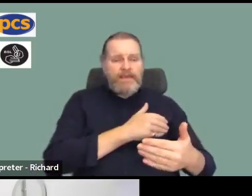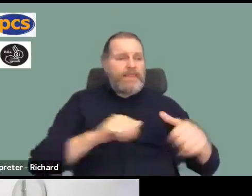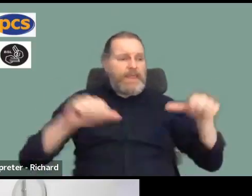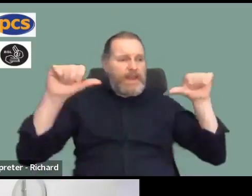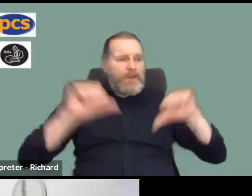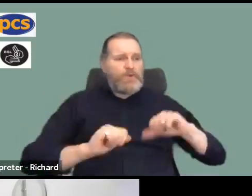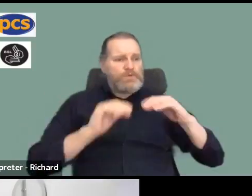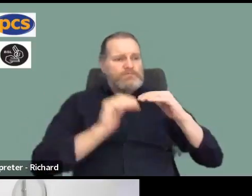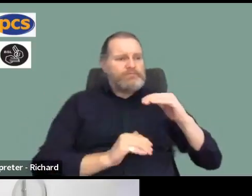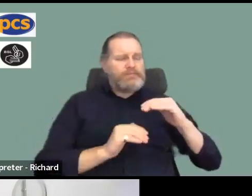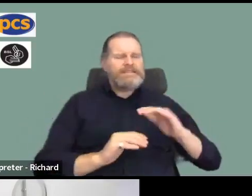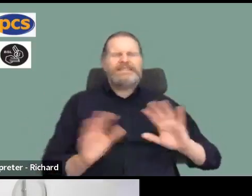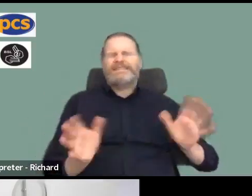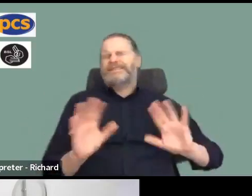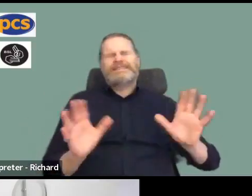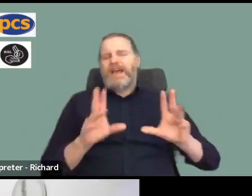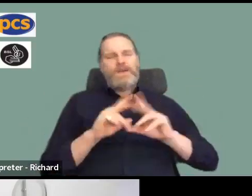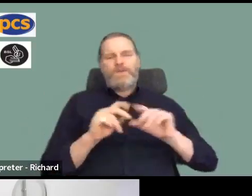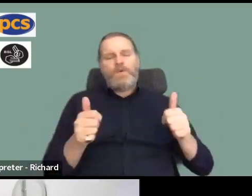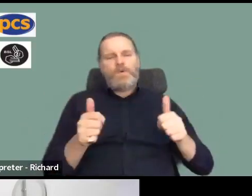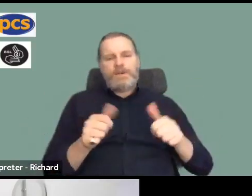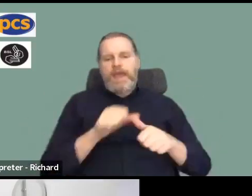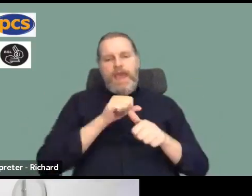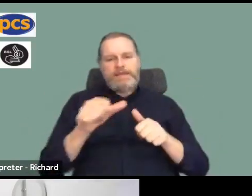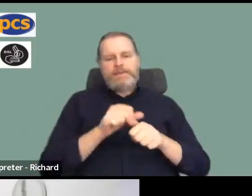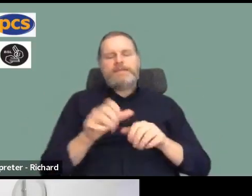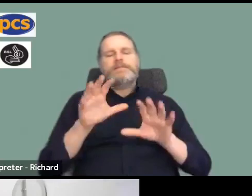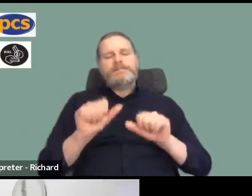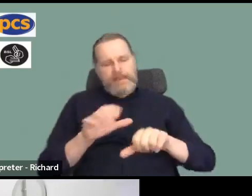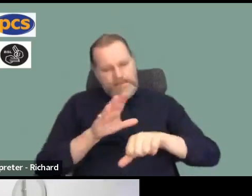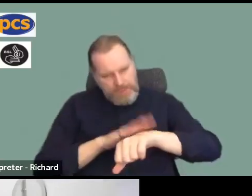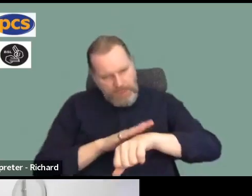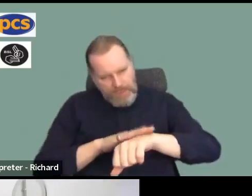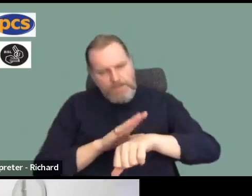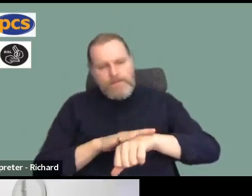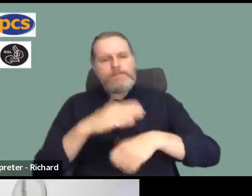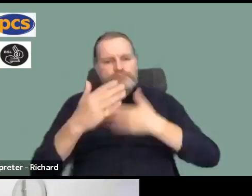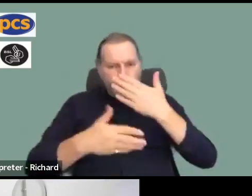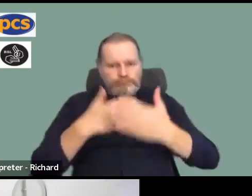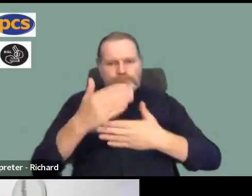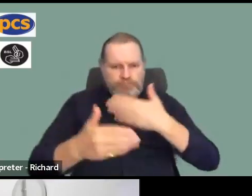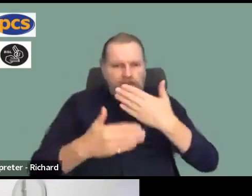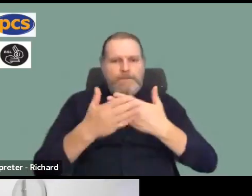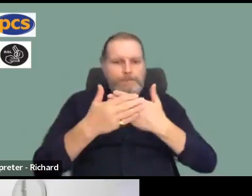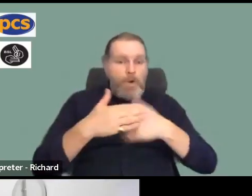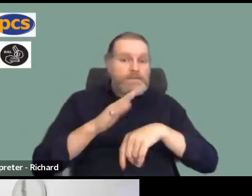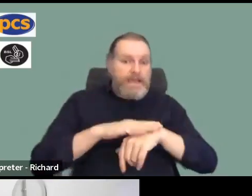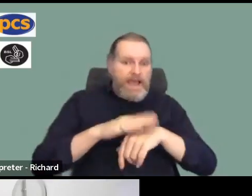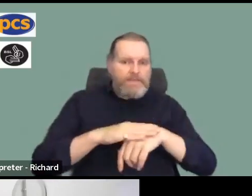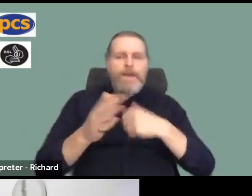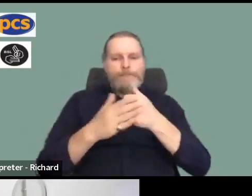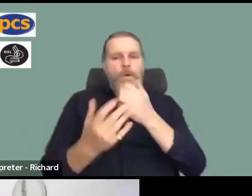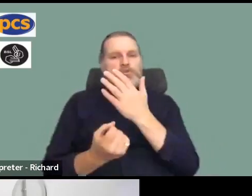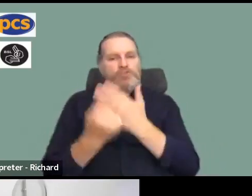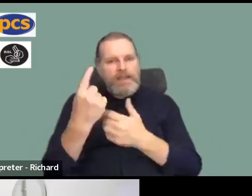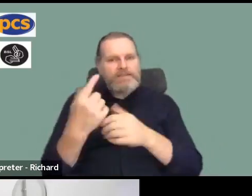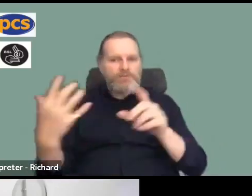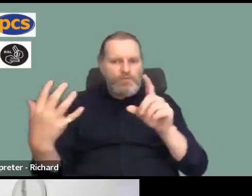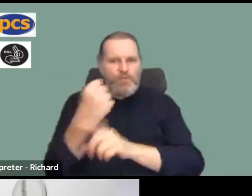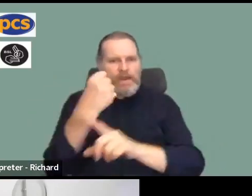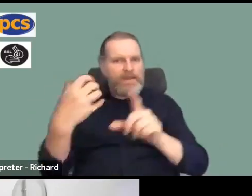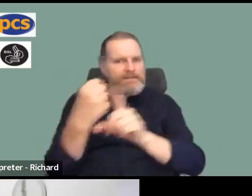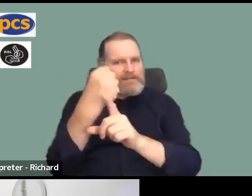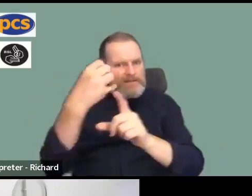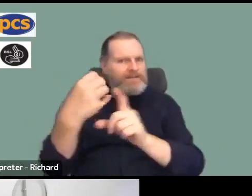it. And I think our view is, it's better to have taken a bit more time to give us a better chance to win, than to just go ahead of everybody else in the public sector